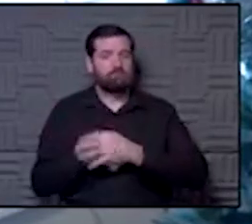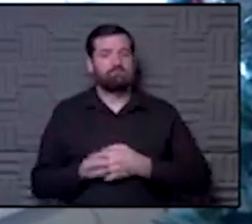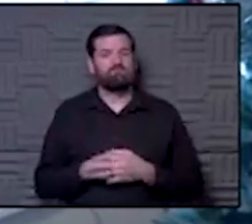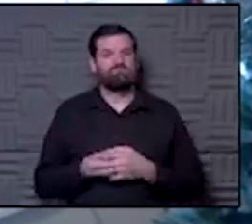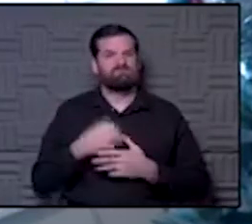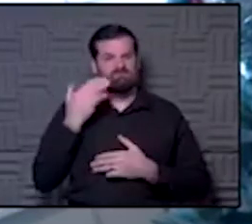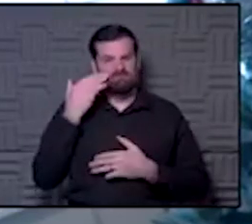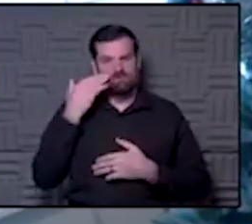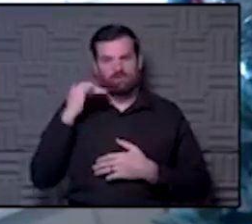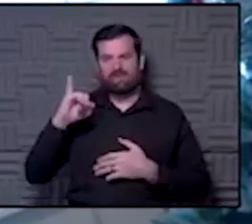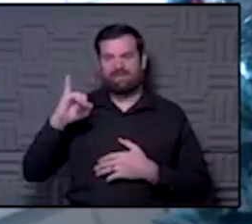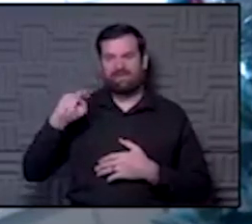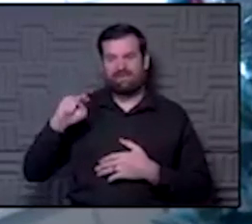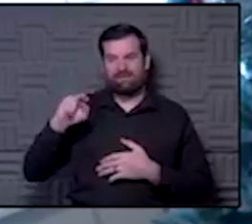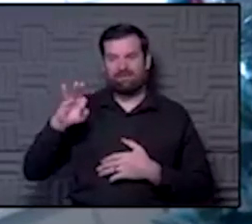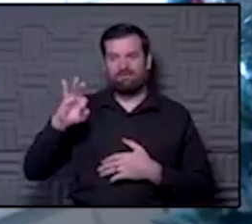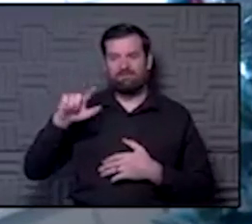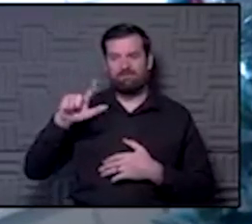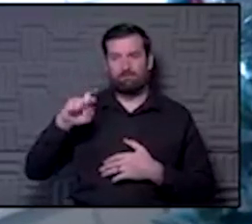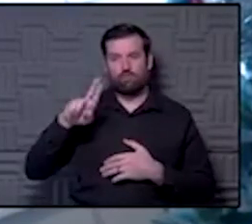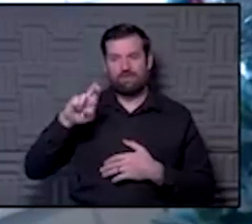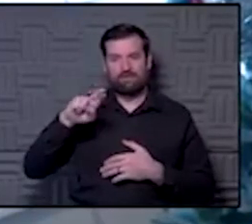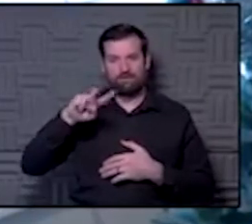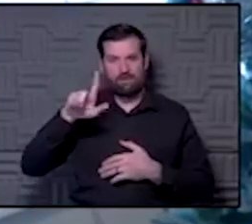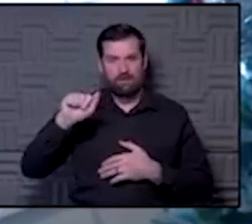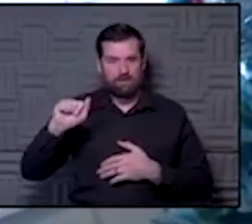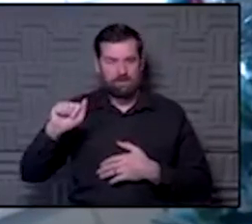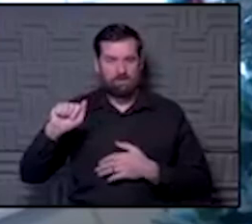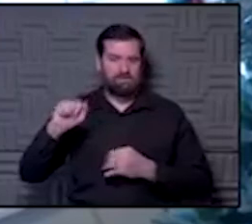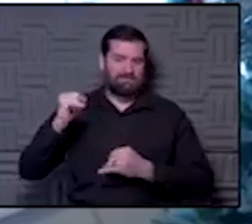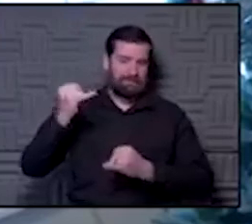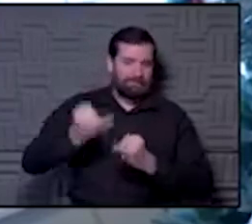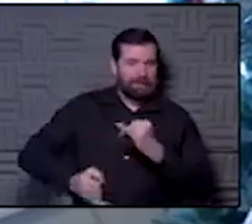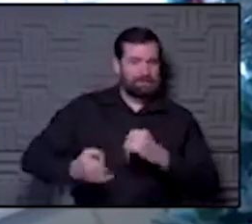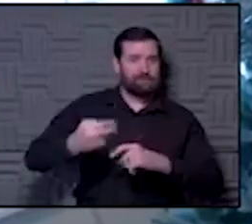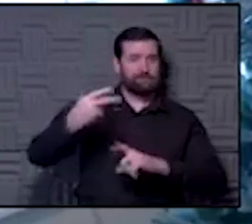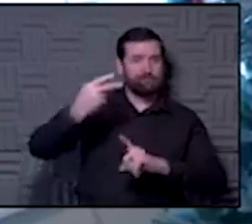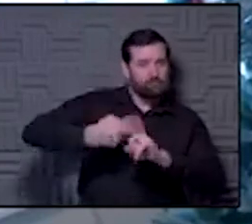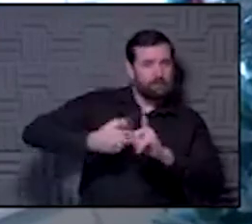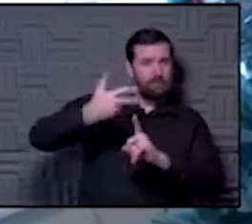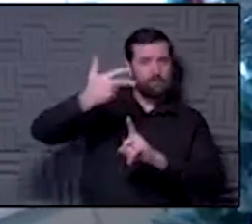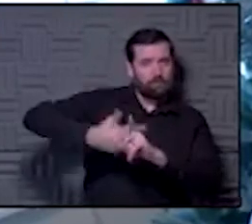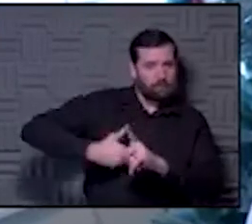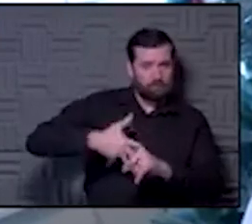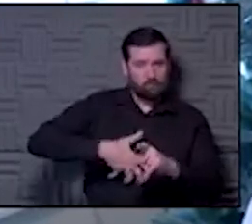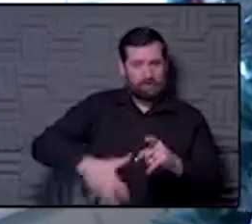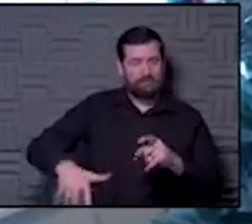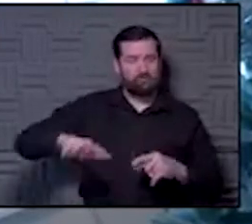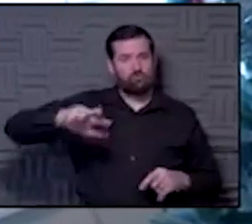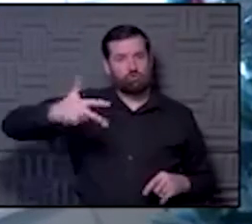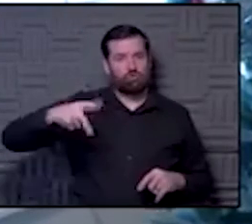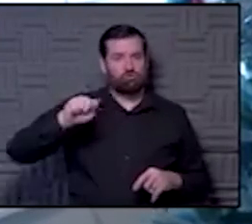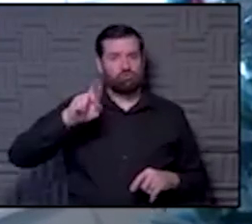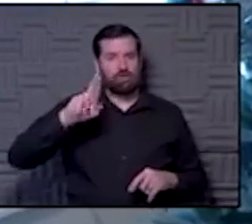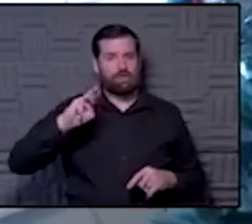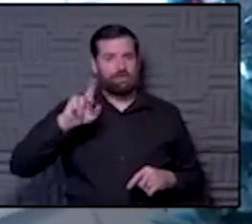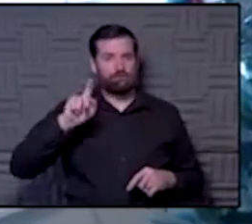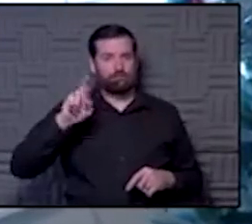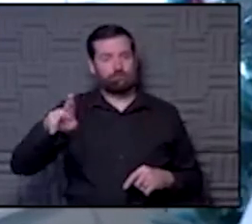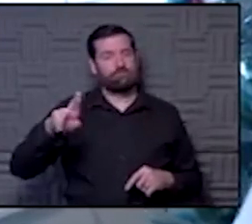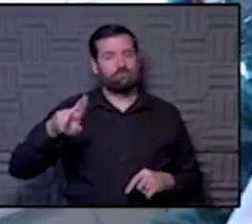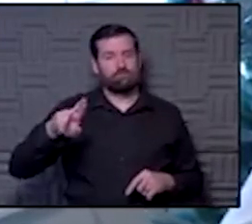influenza that it's the last two or three months of pregnancy, the third trimester, and the first few months